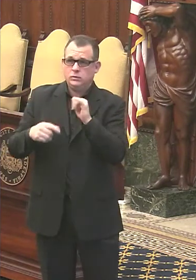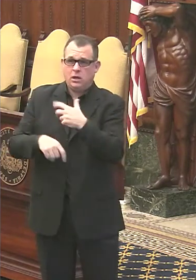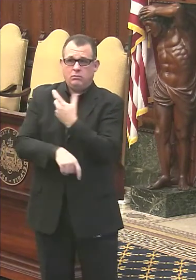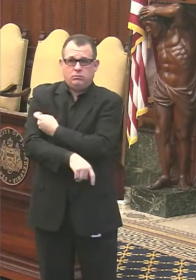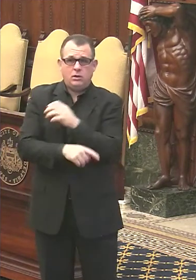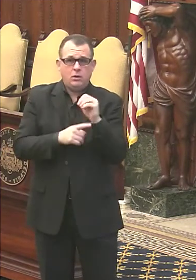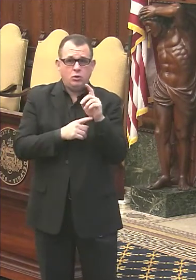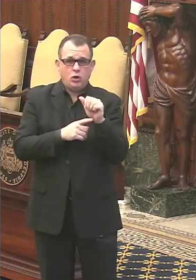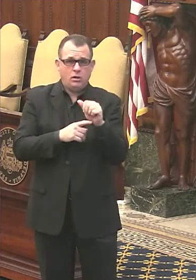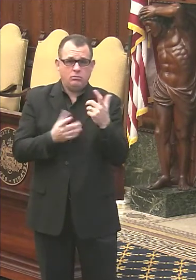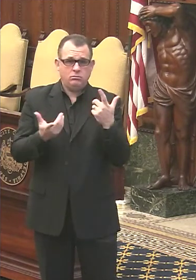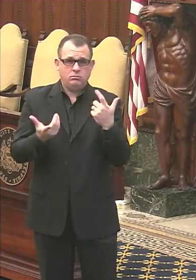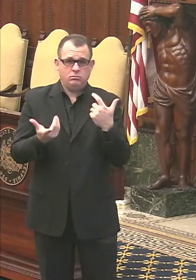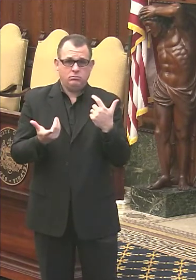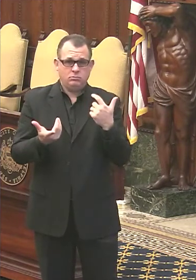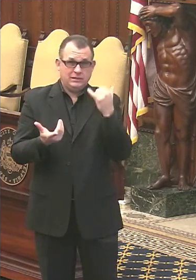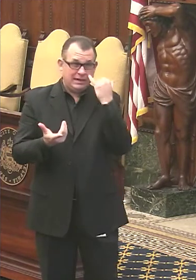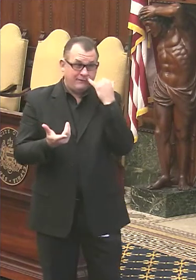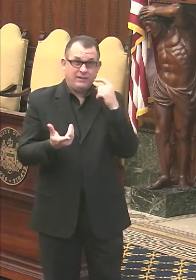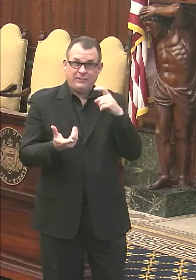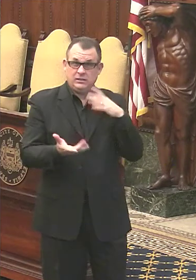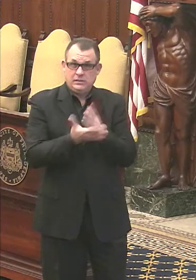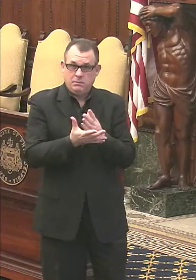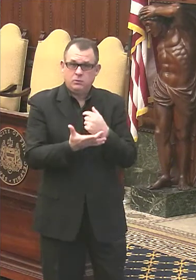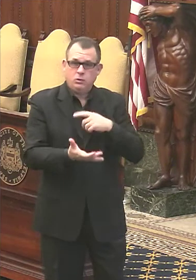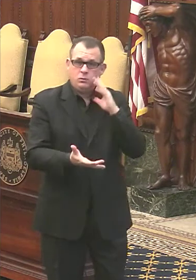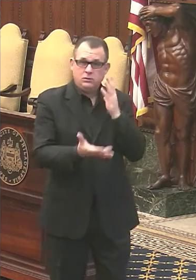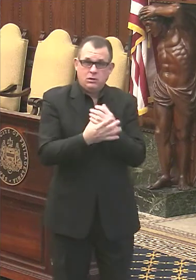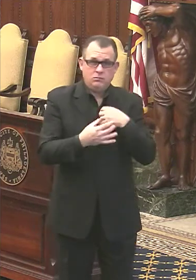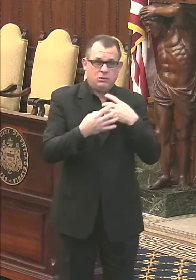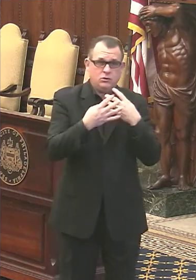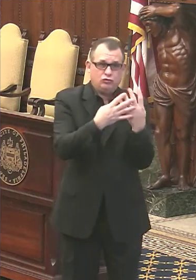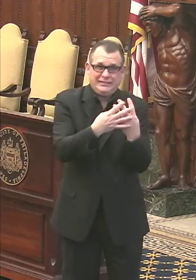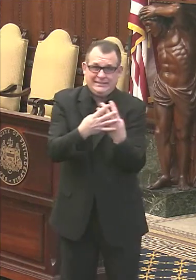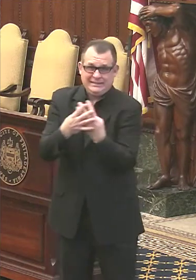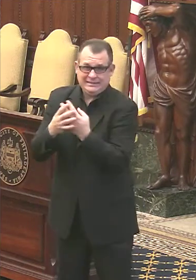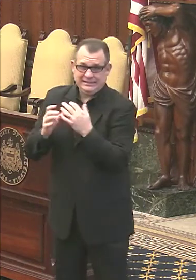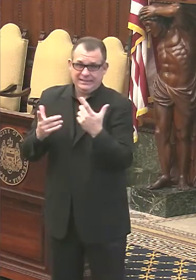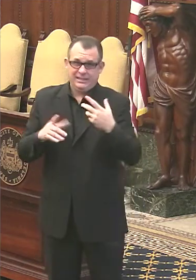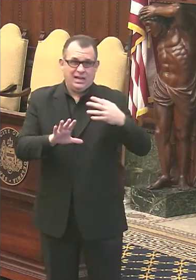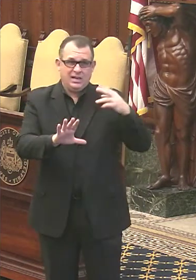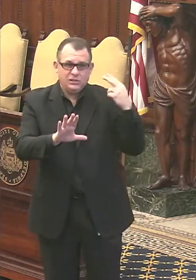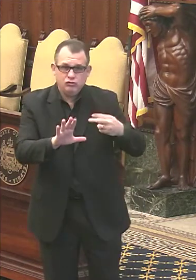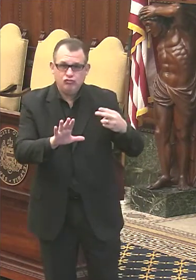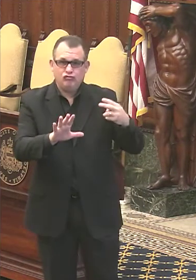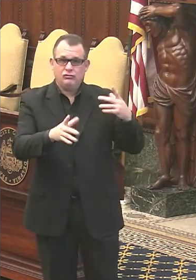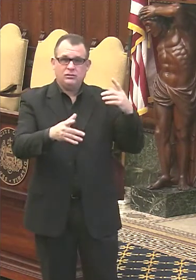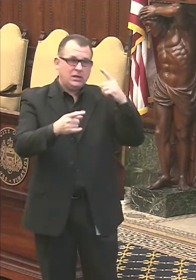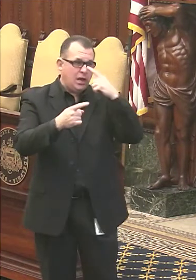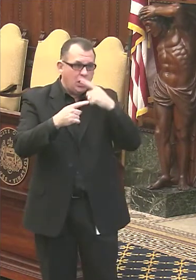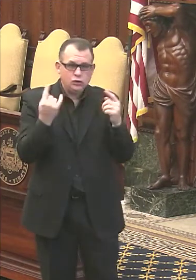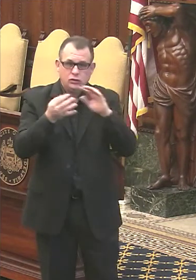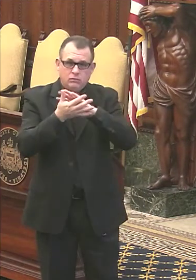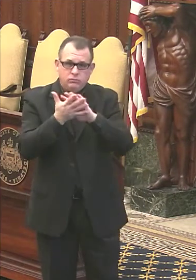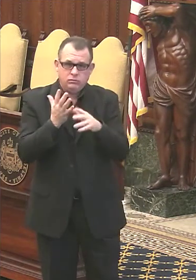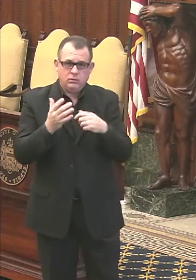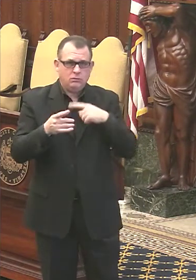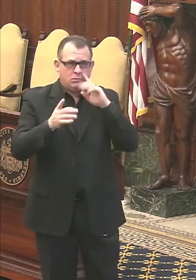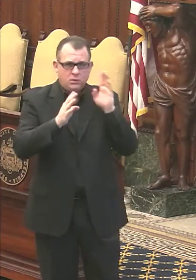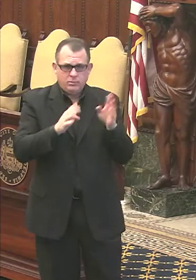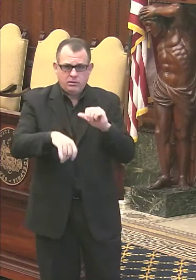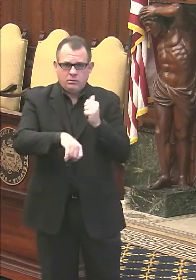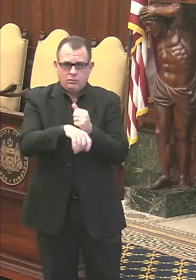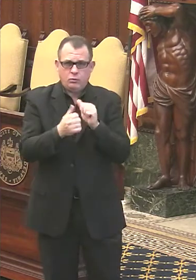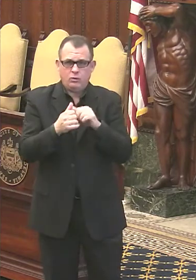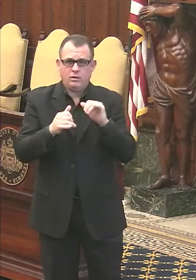We do screen people when they come into the vaccination sites for any history of serious allergic reactions. We are prepared to deal with them when they